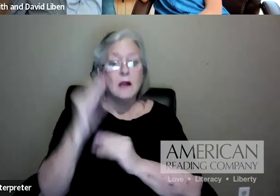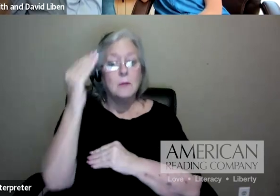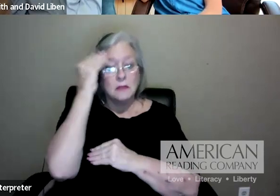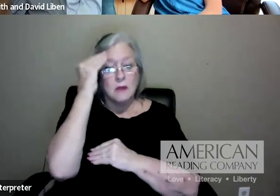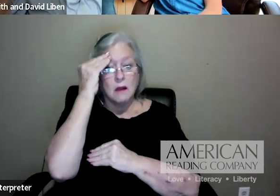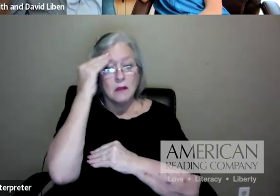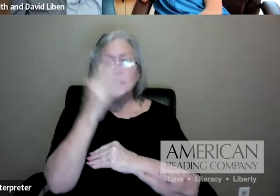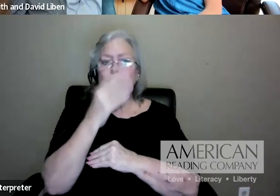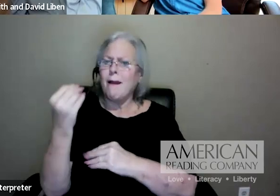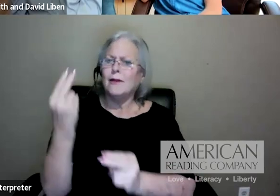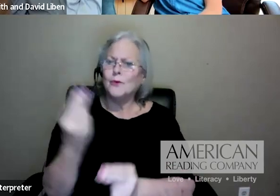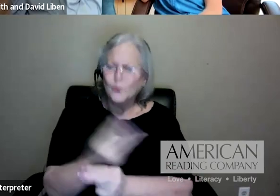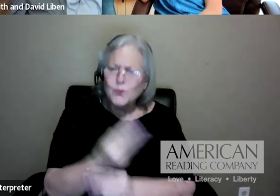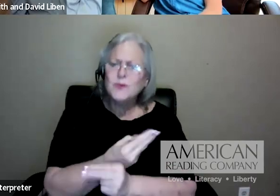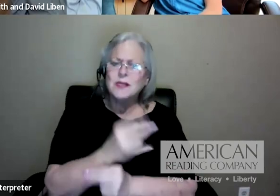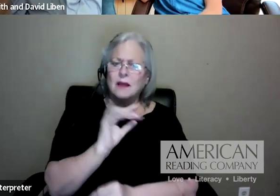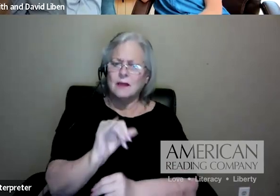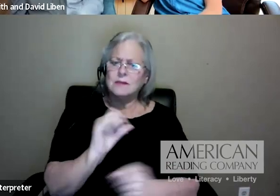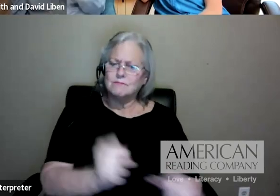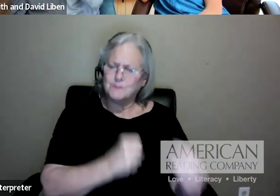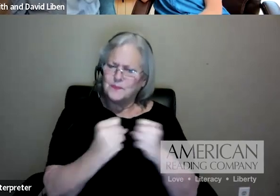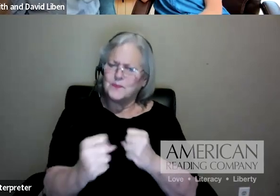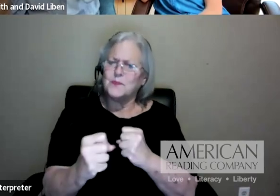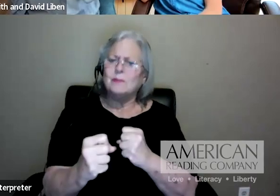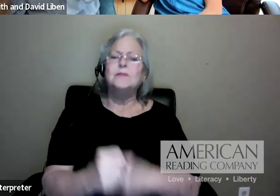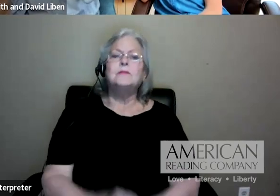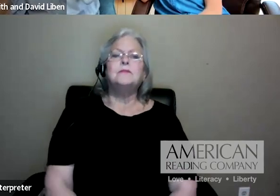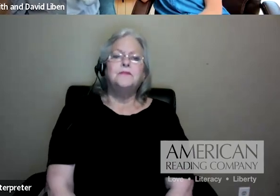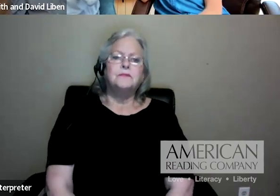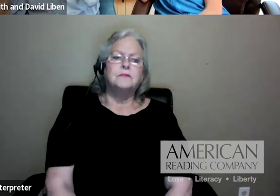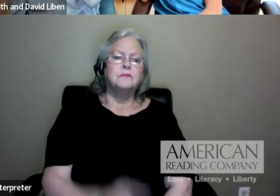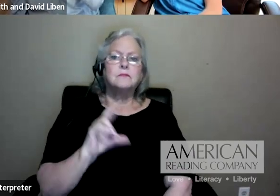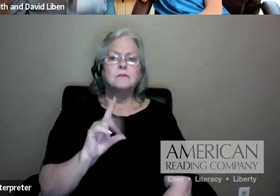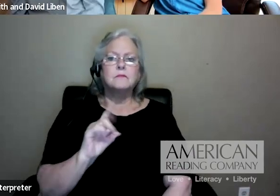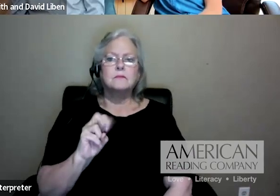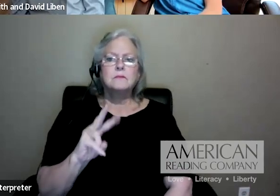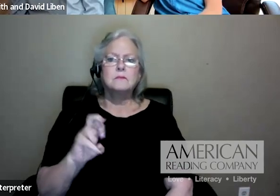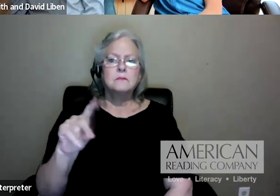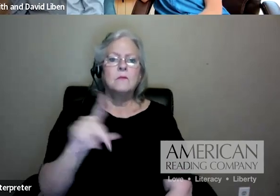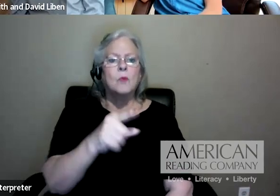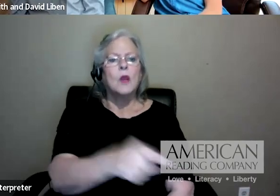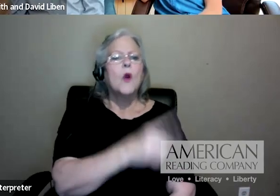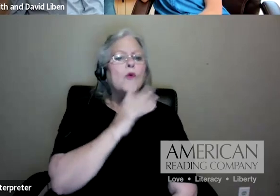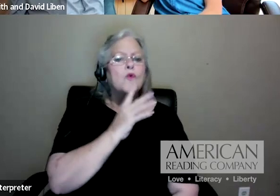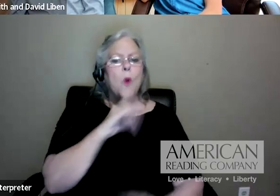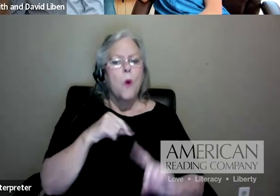David, you talked a lot about depth around topics.